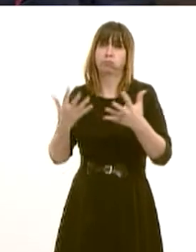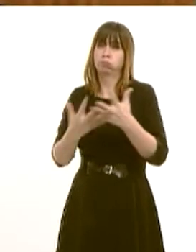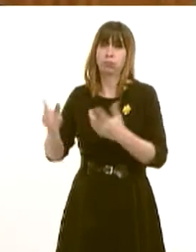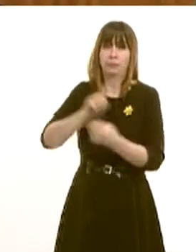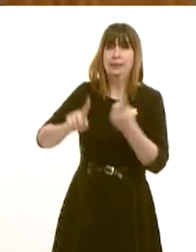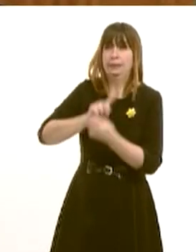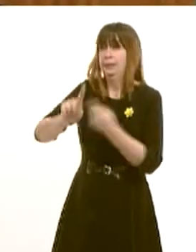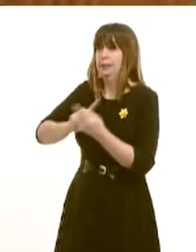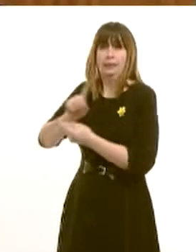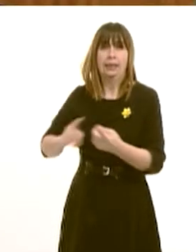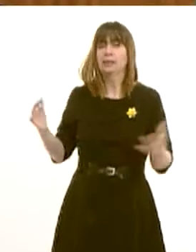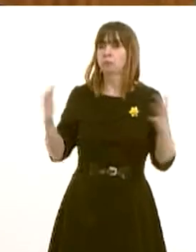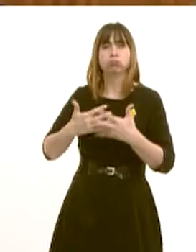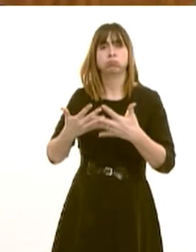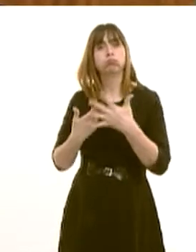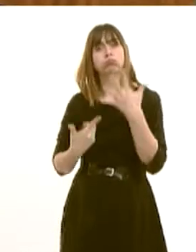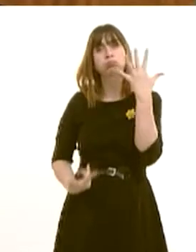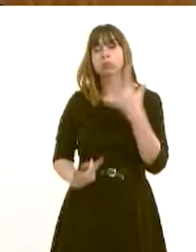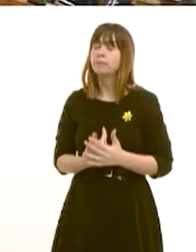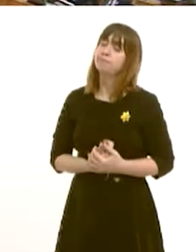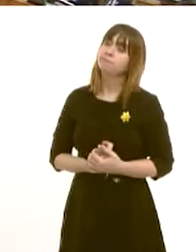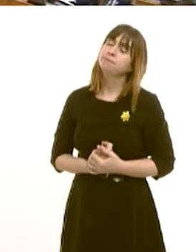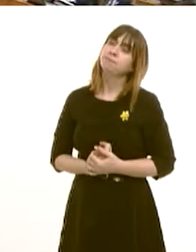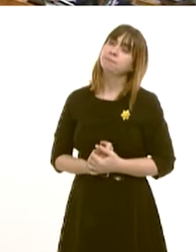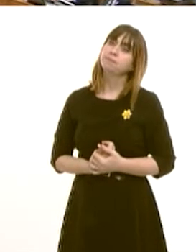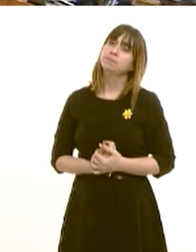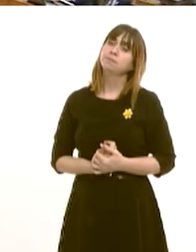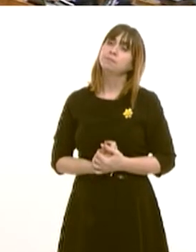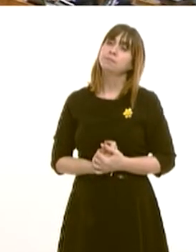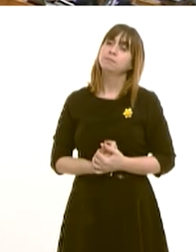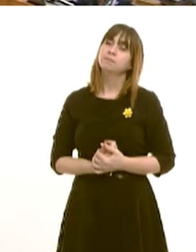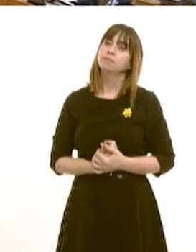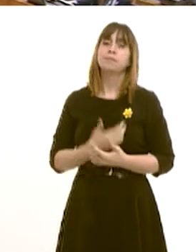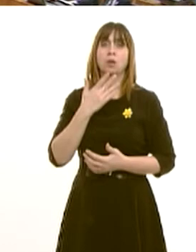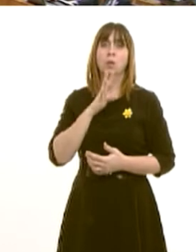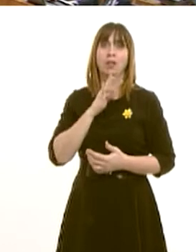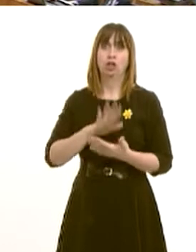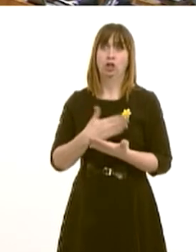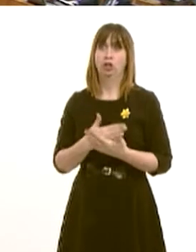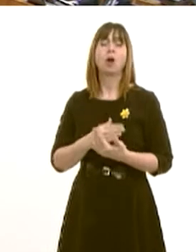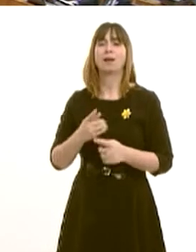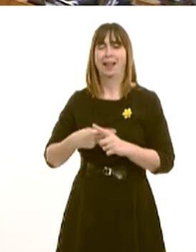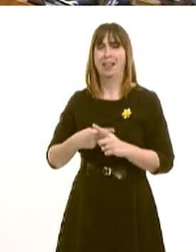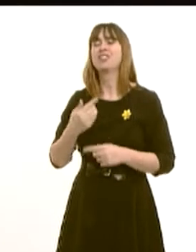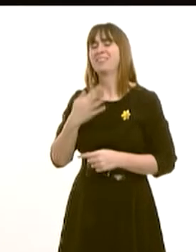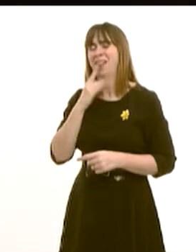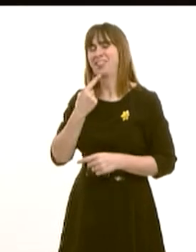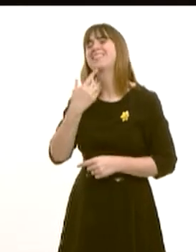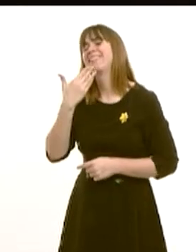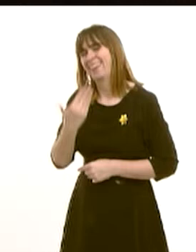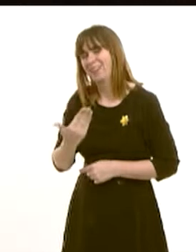the hub. Alan Roberts. Thank you. ...to the Wales Audit report